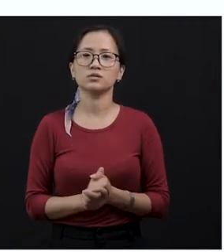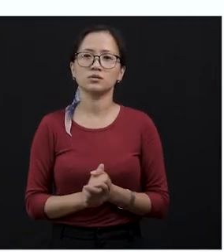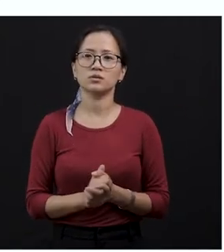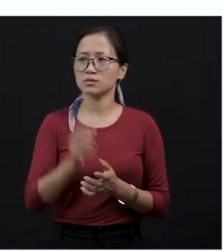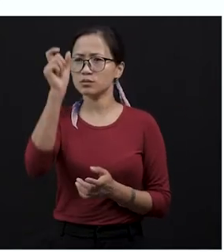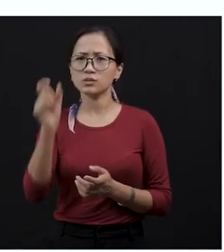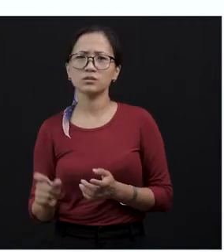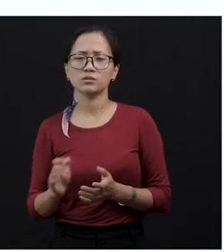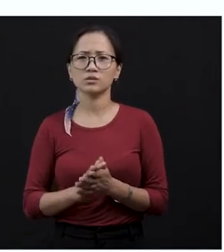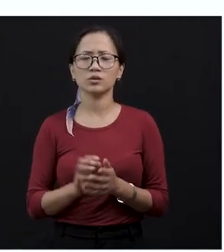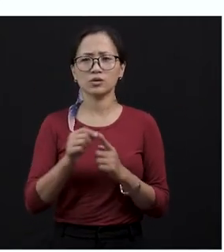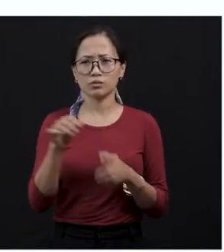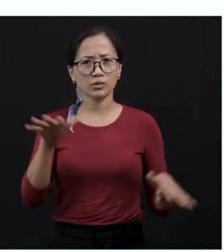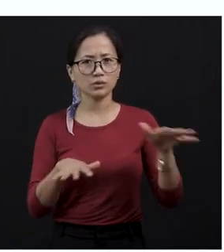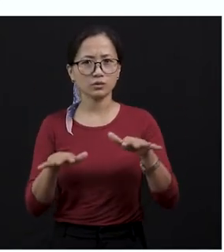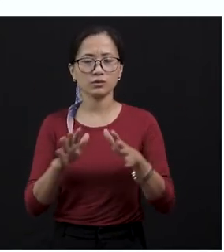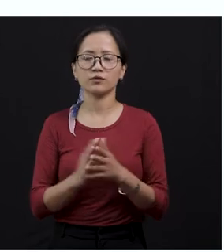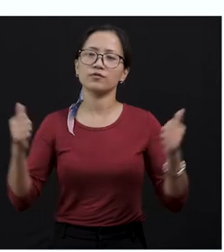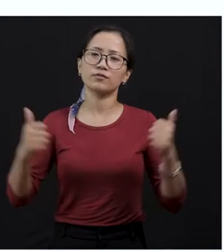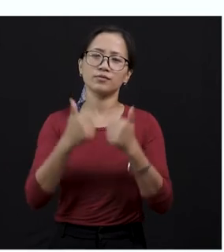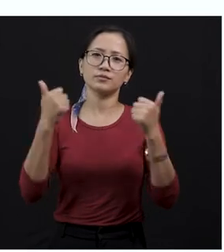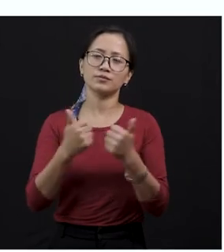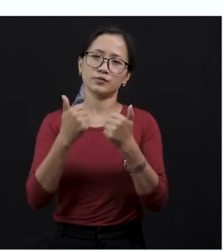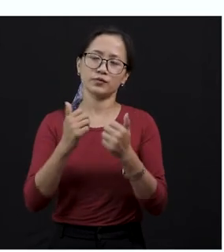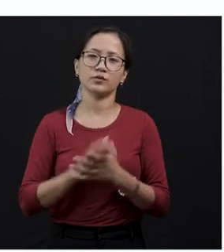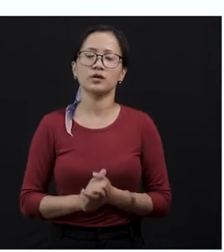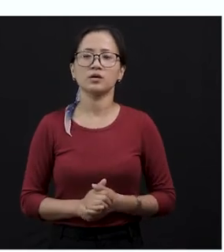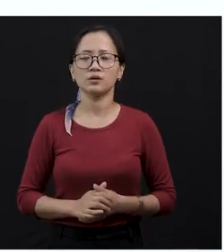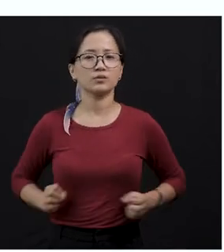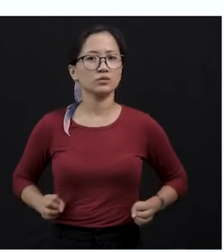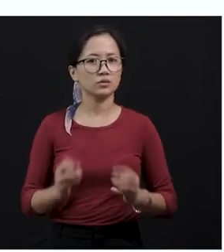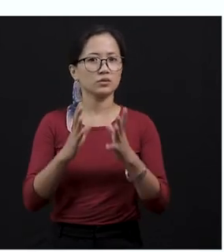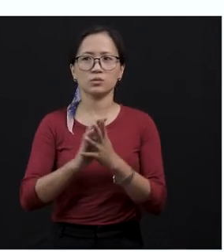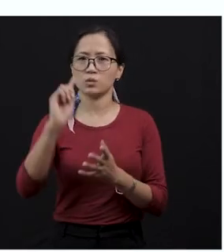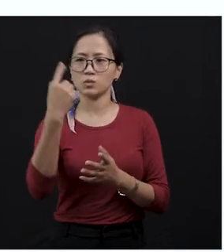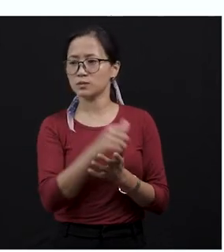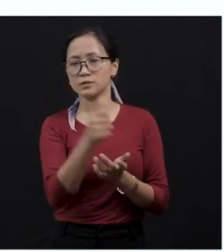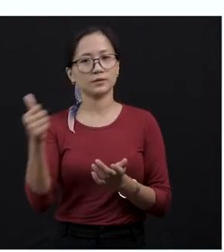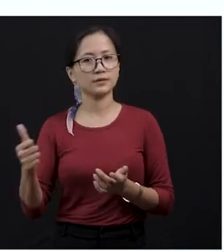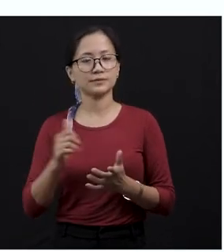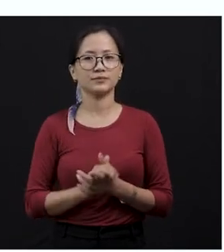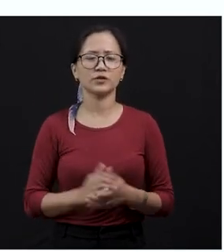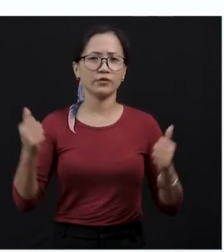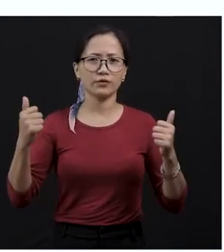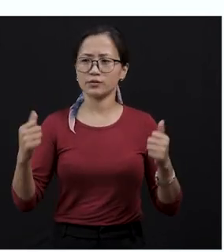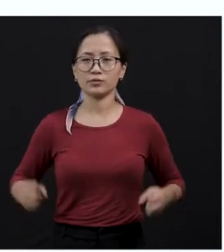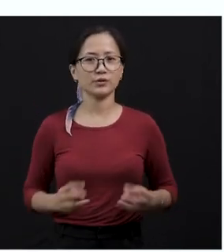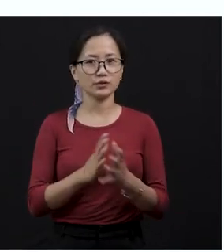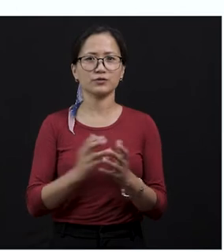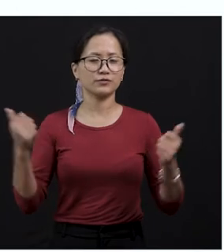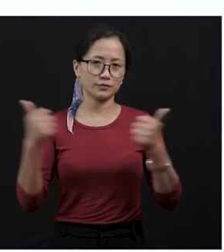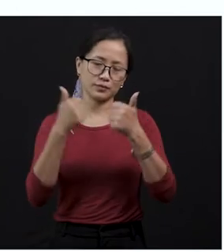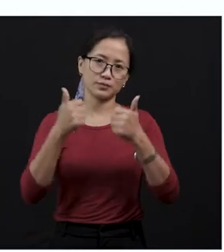a person who participated in a fight is called a combatant. They were ready to combat with one another. They were ready to fight with one another.